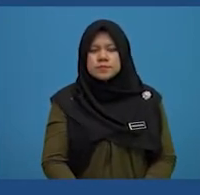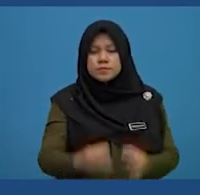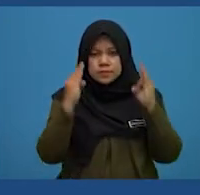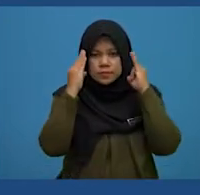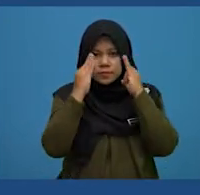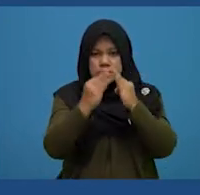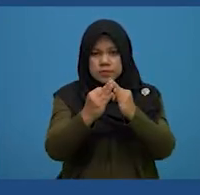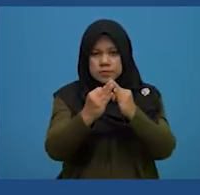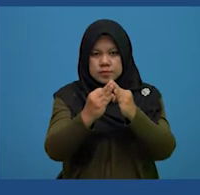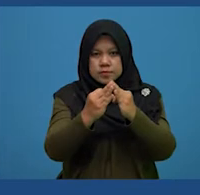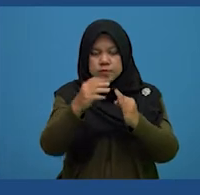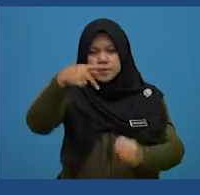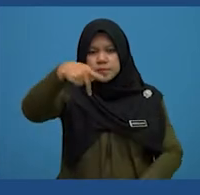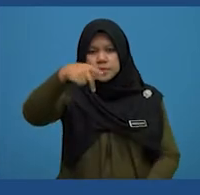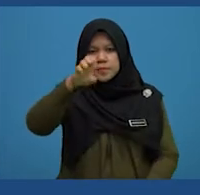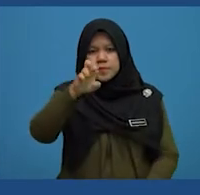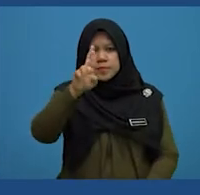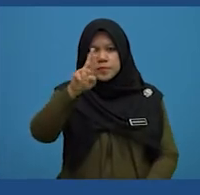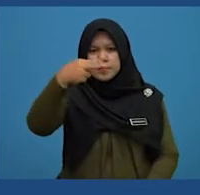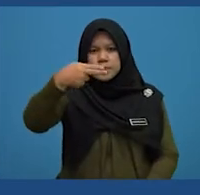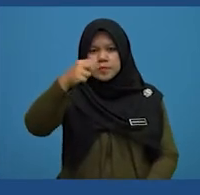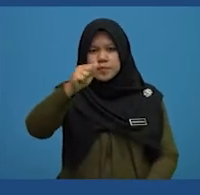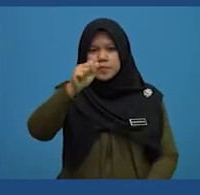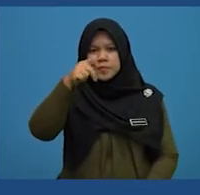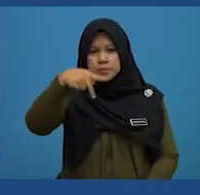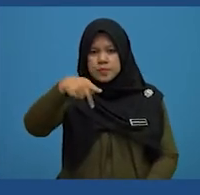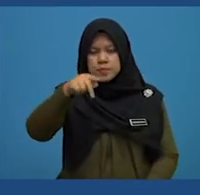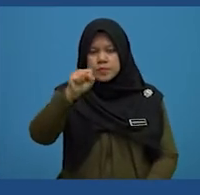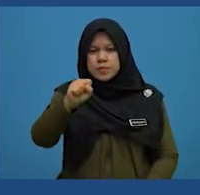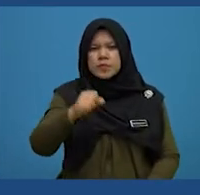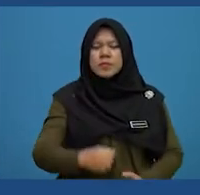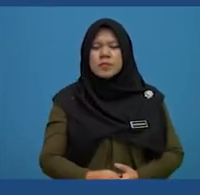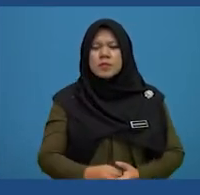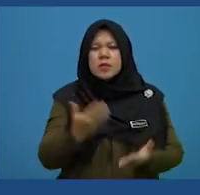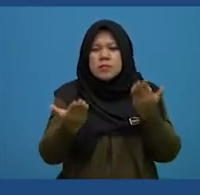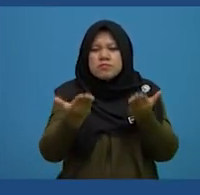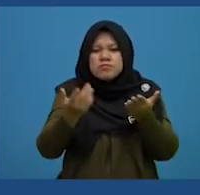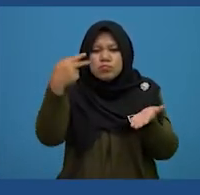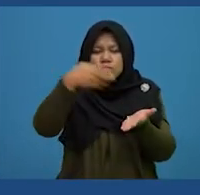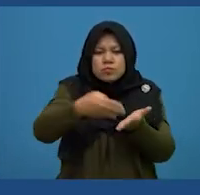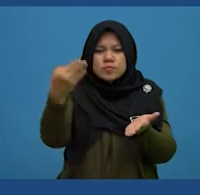Focus on the word perhaps. Why is it repeated in the paragraph?